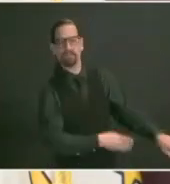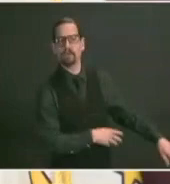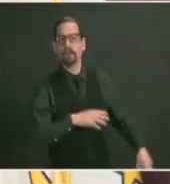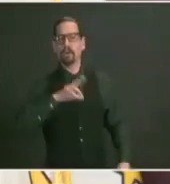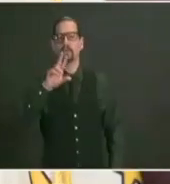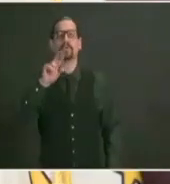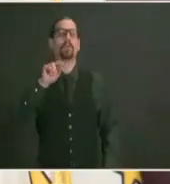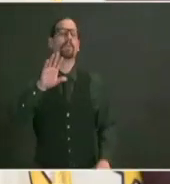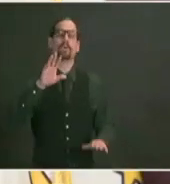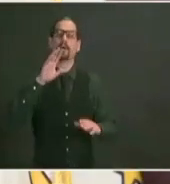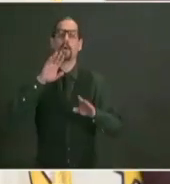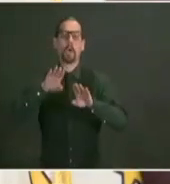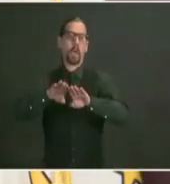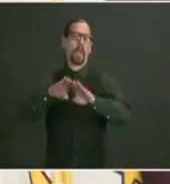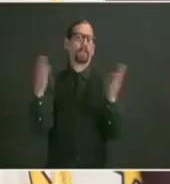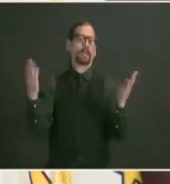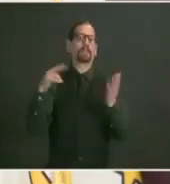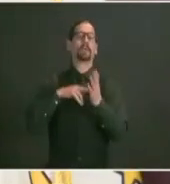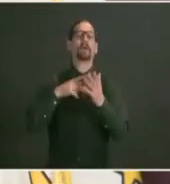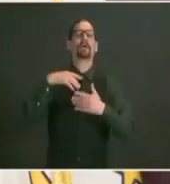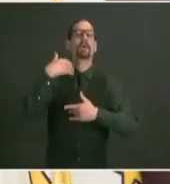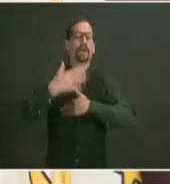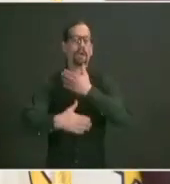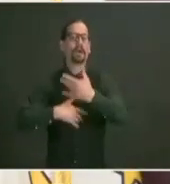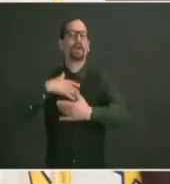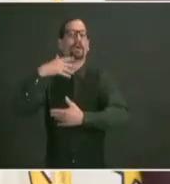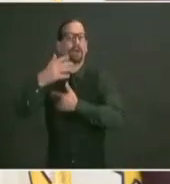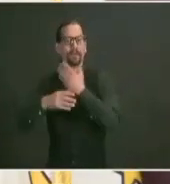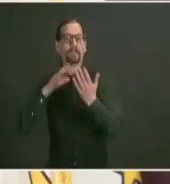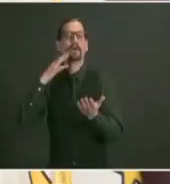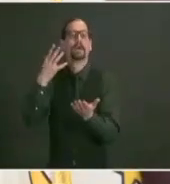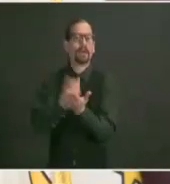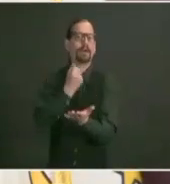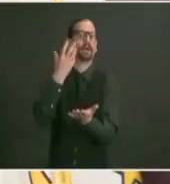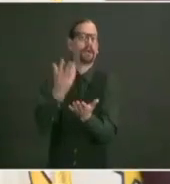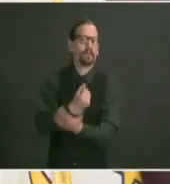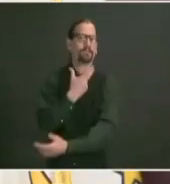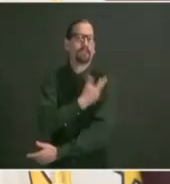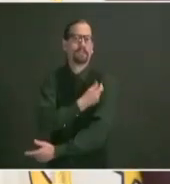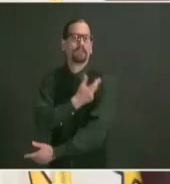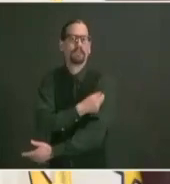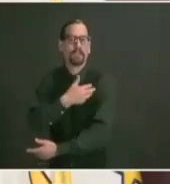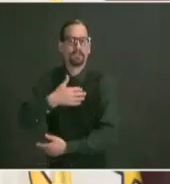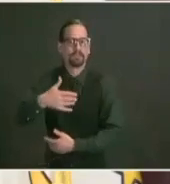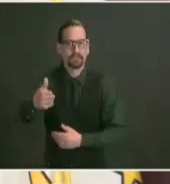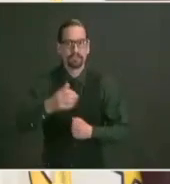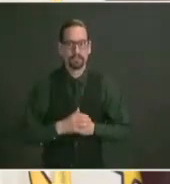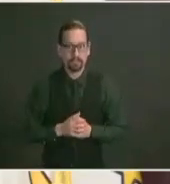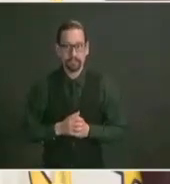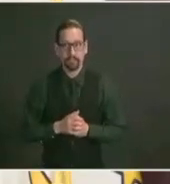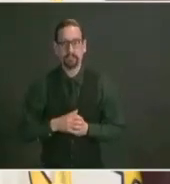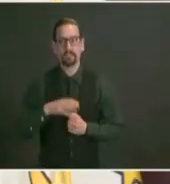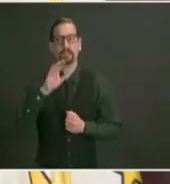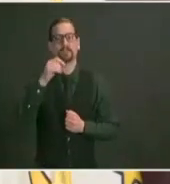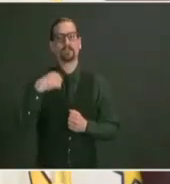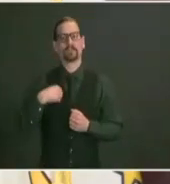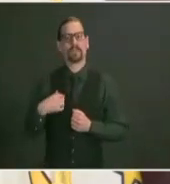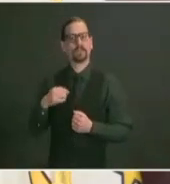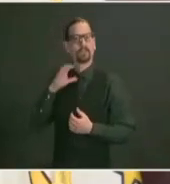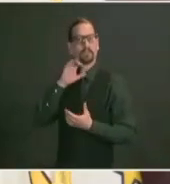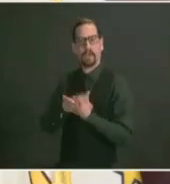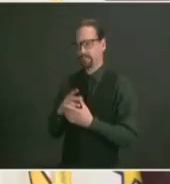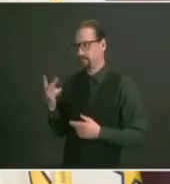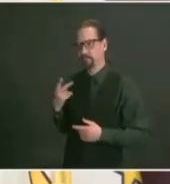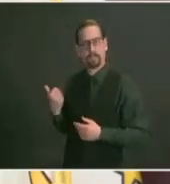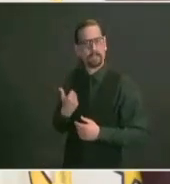continue to do what everybody's doing right now including my my family my wife susan took two or three attempts but within 10 days